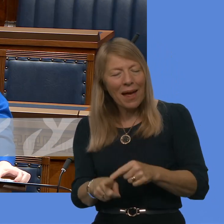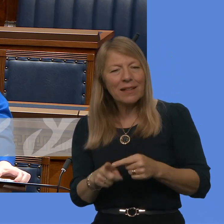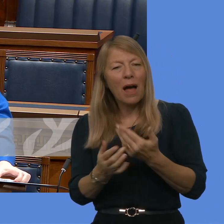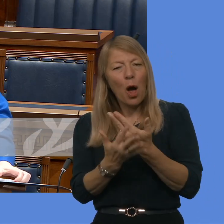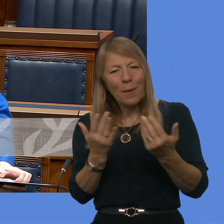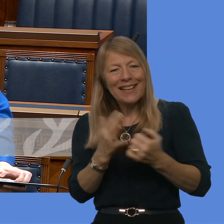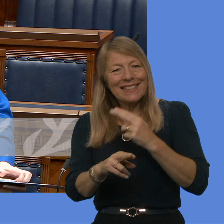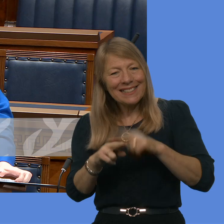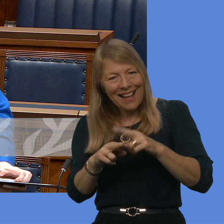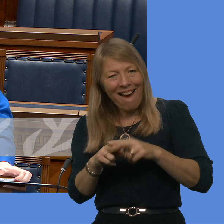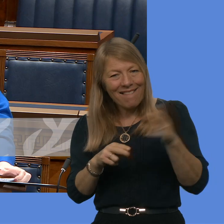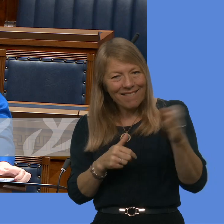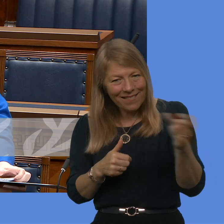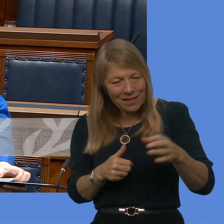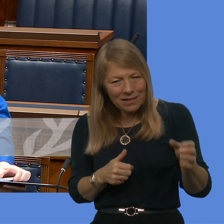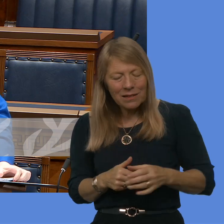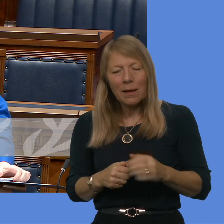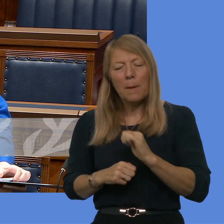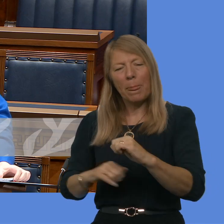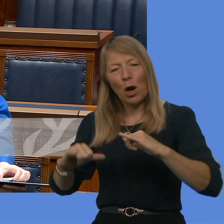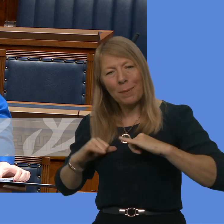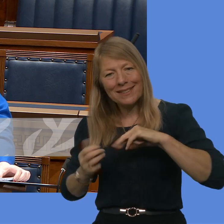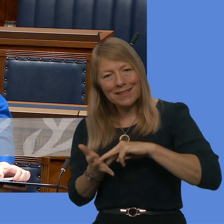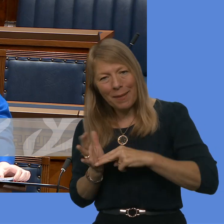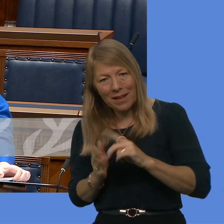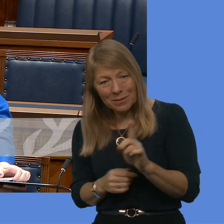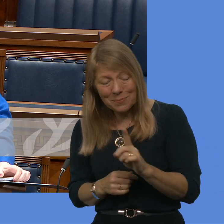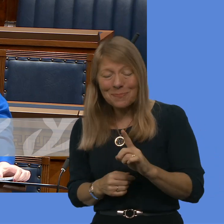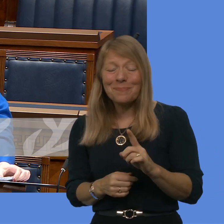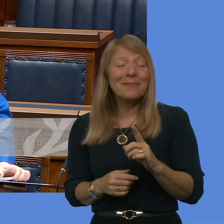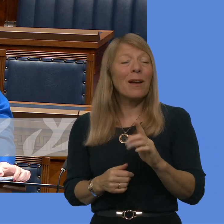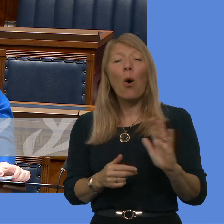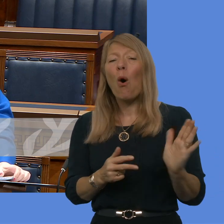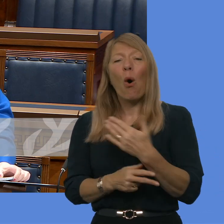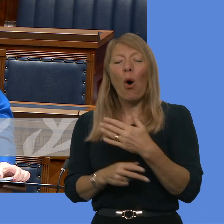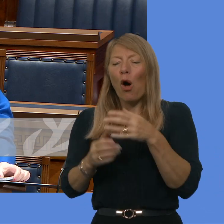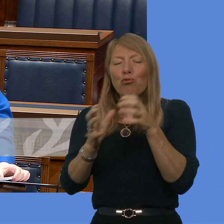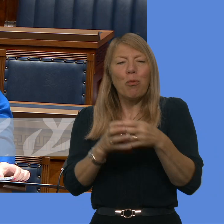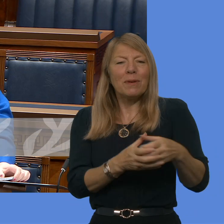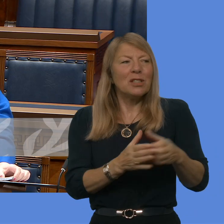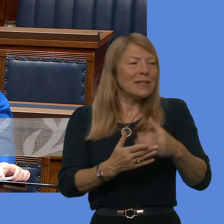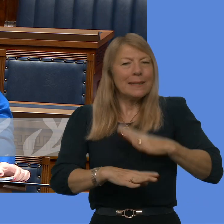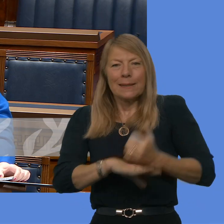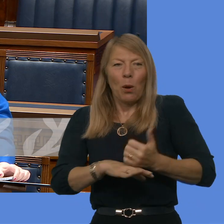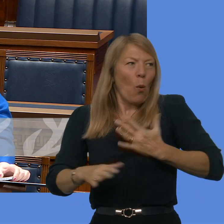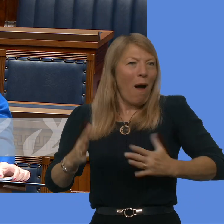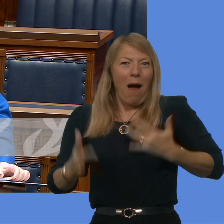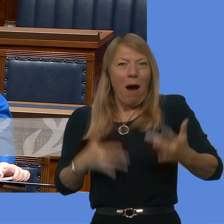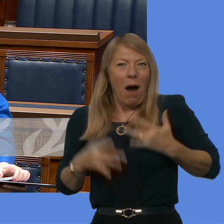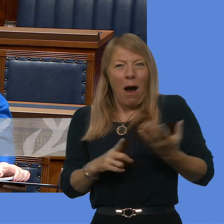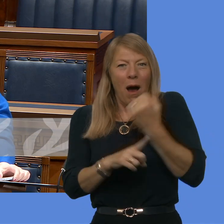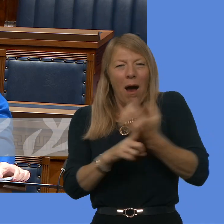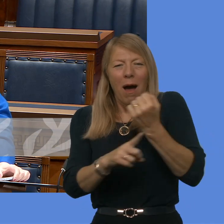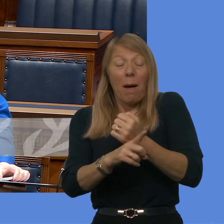and corporate plan. Nobody can ever do everything that they want to do, so it is about, of course, looking at whatever budget is available